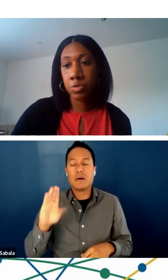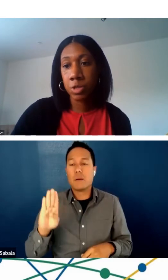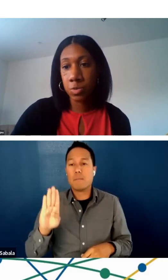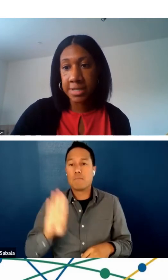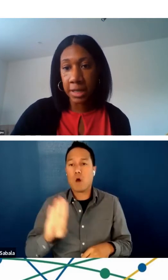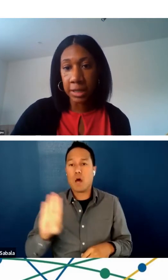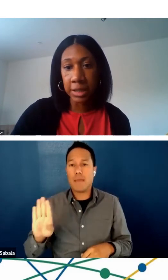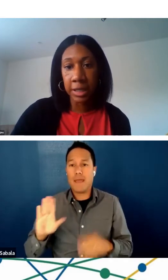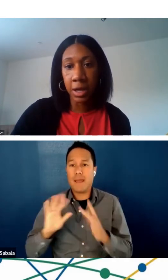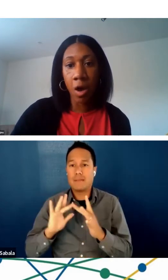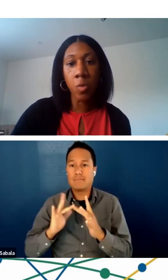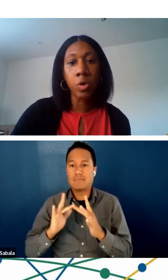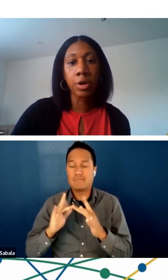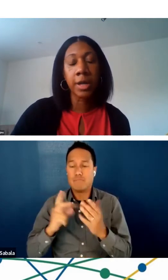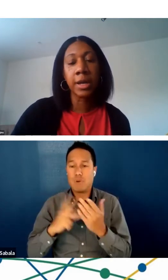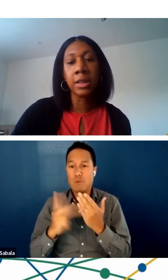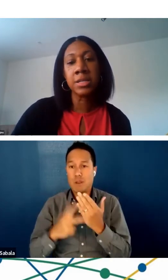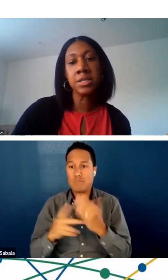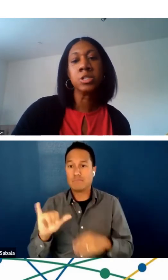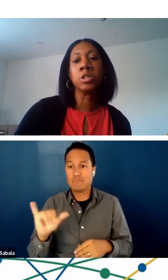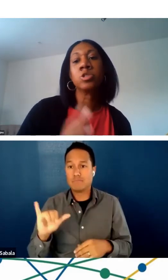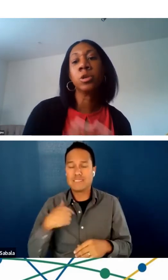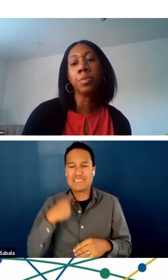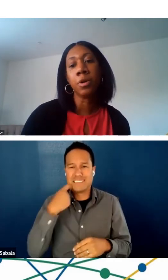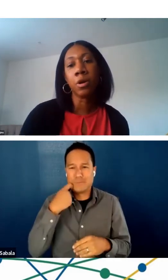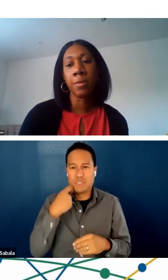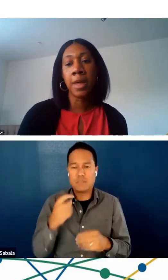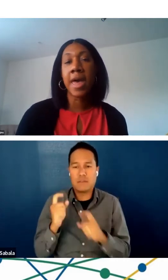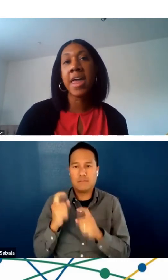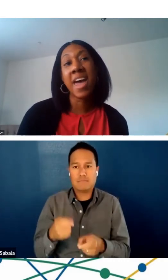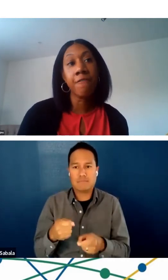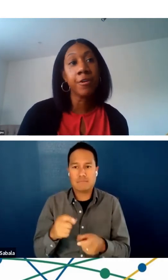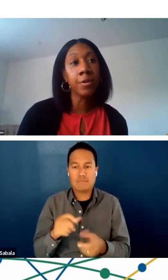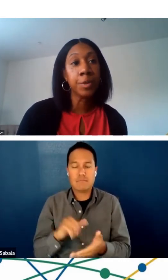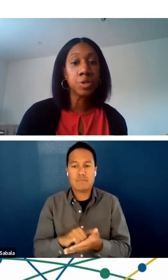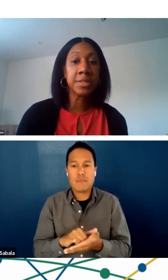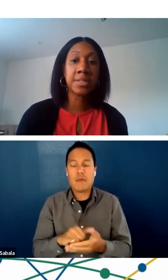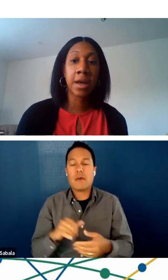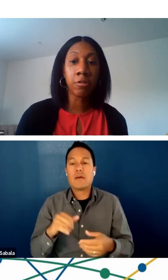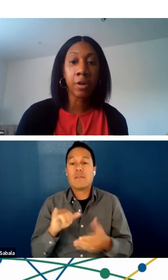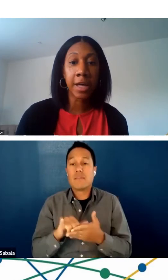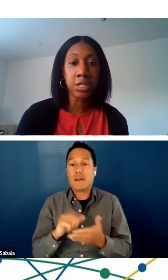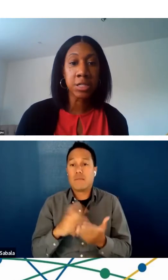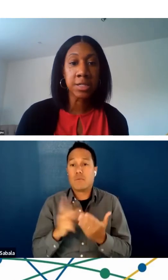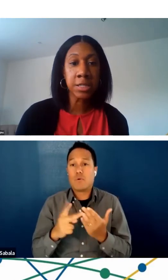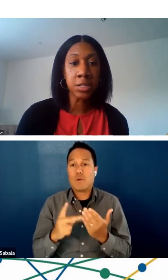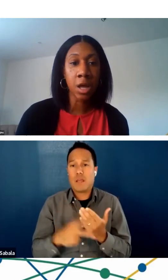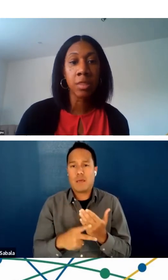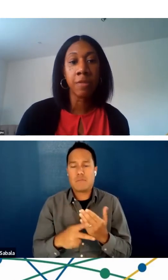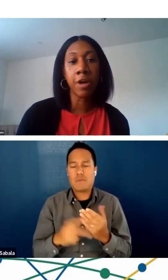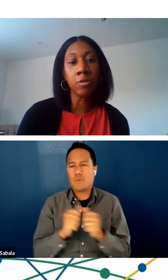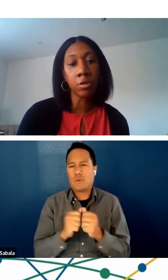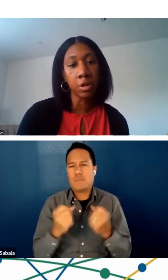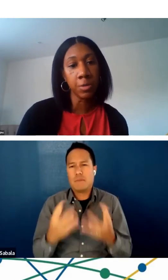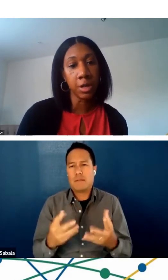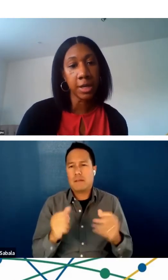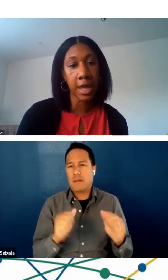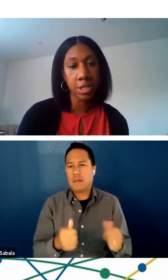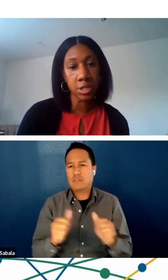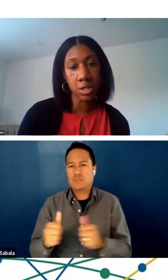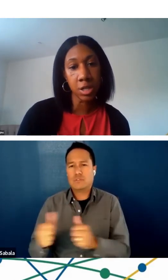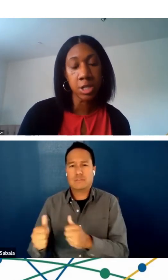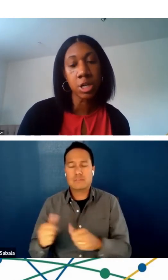which was recently awarded. And this is a joint program and effort between several agencies, the Federal